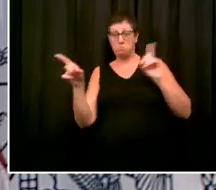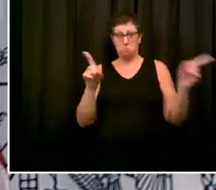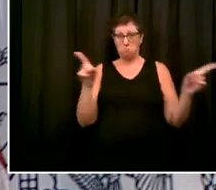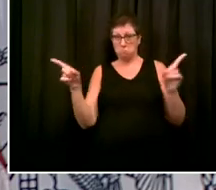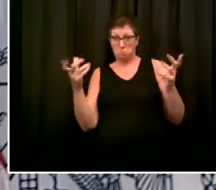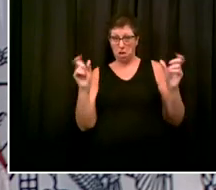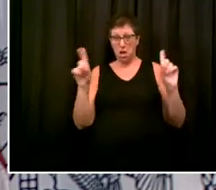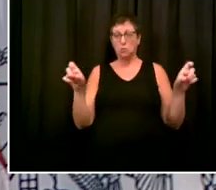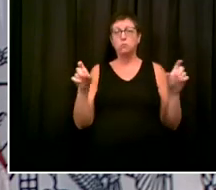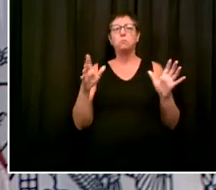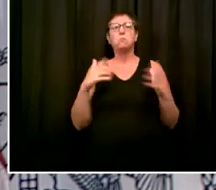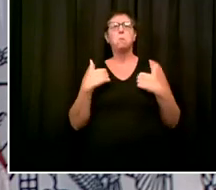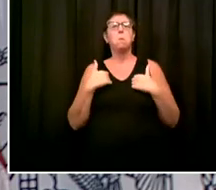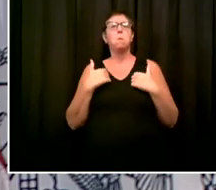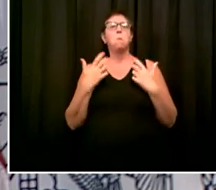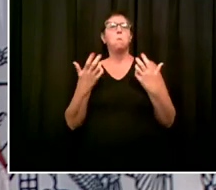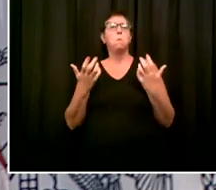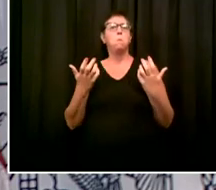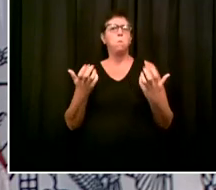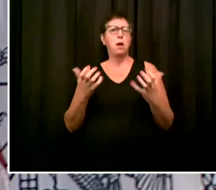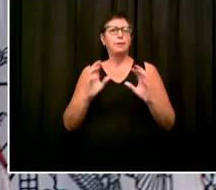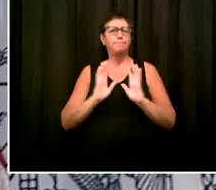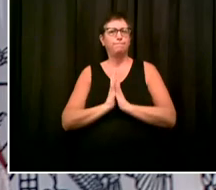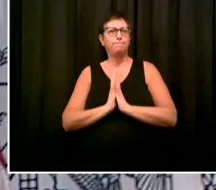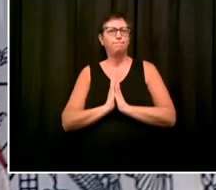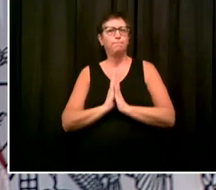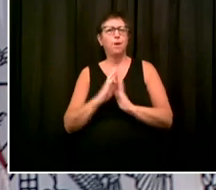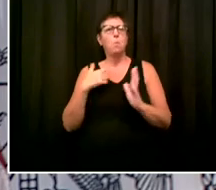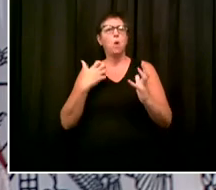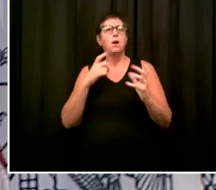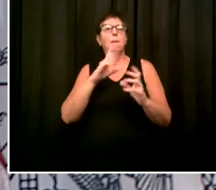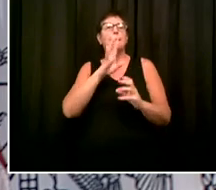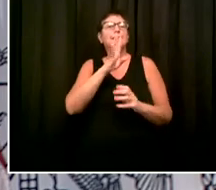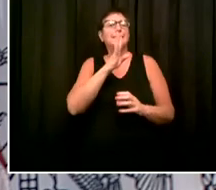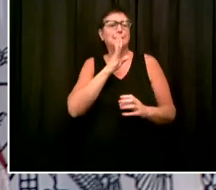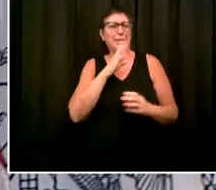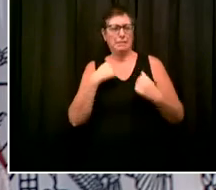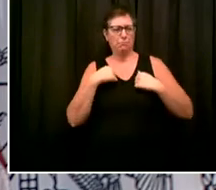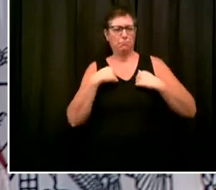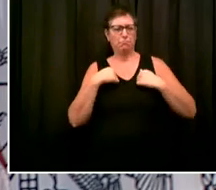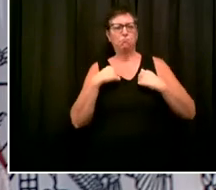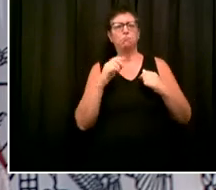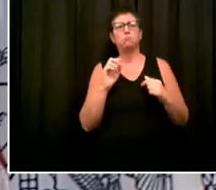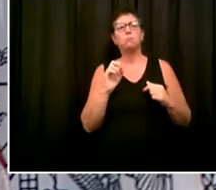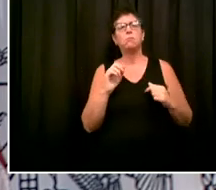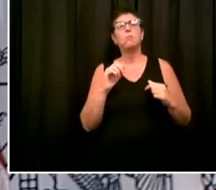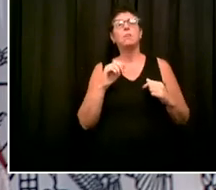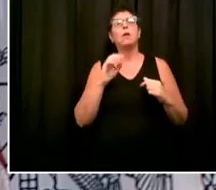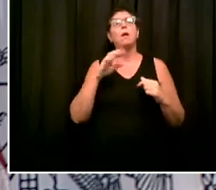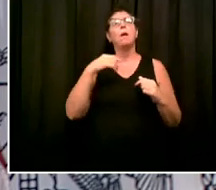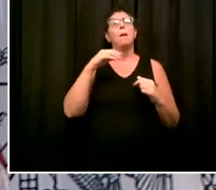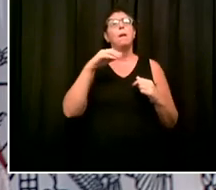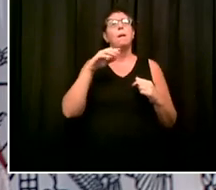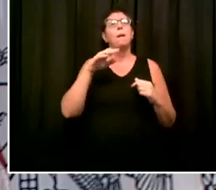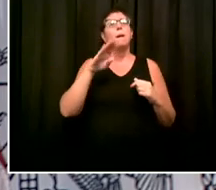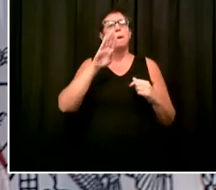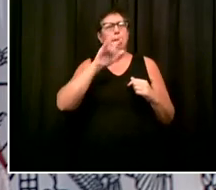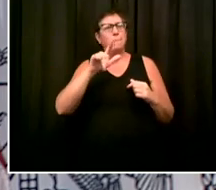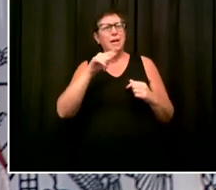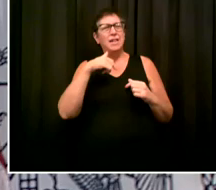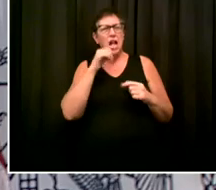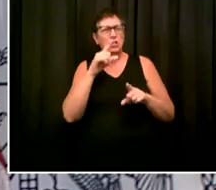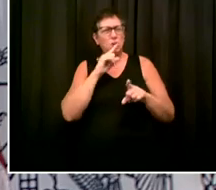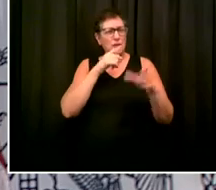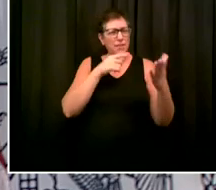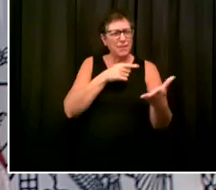part of why I don't know, Michael, if you were there the day we announced this last year, seems